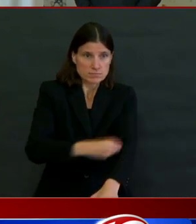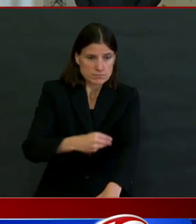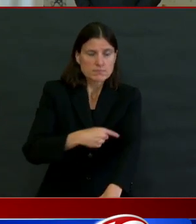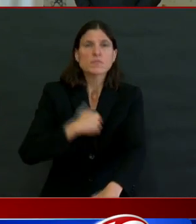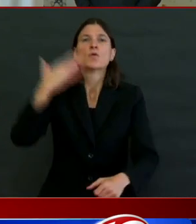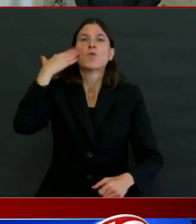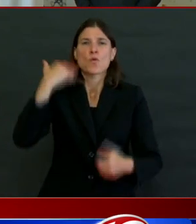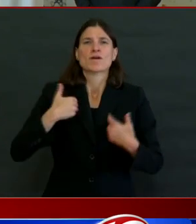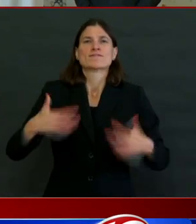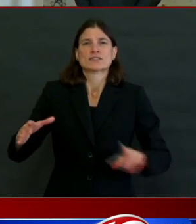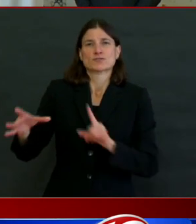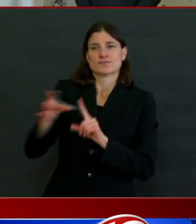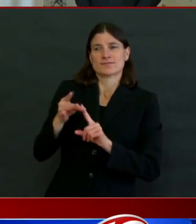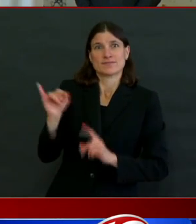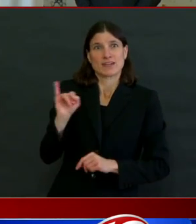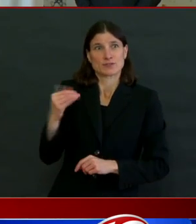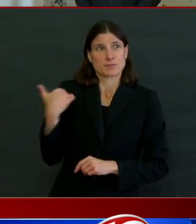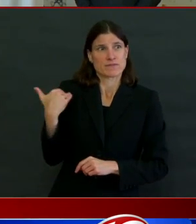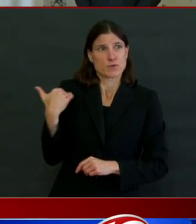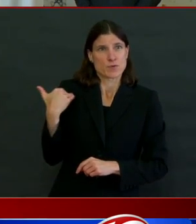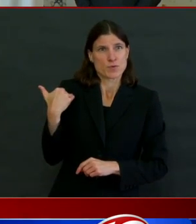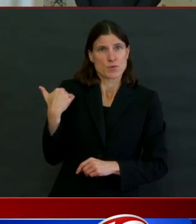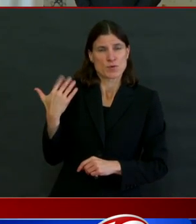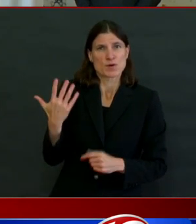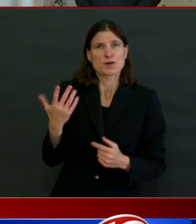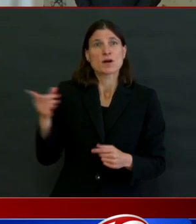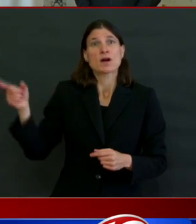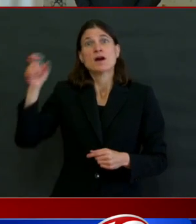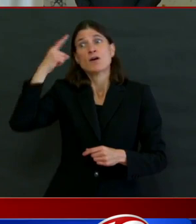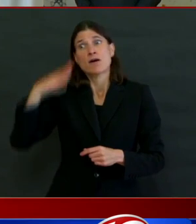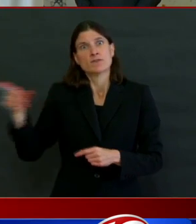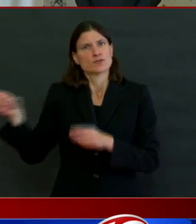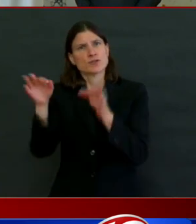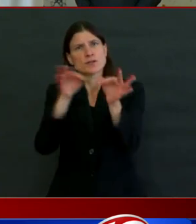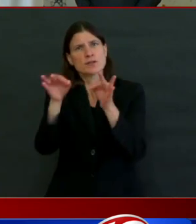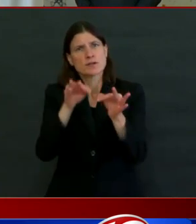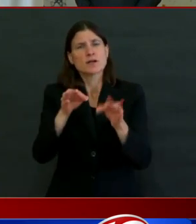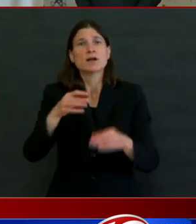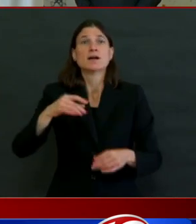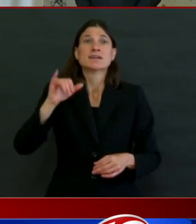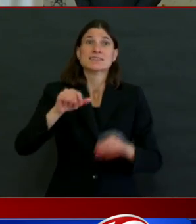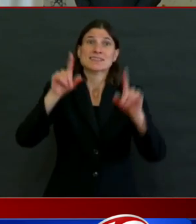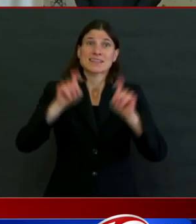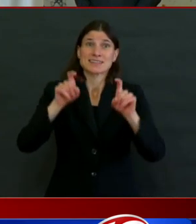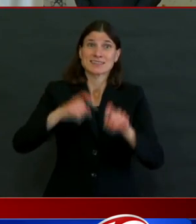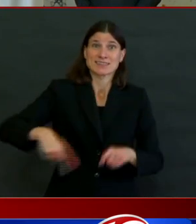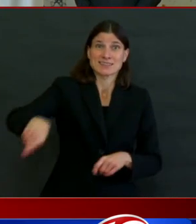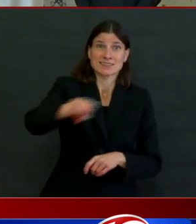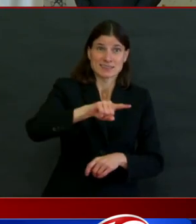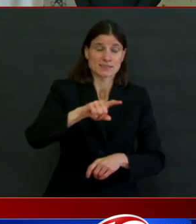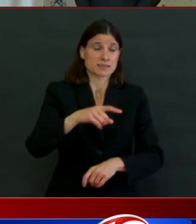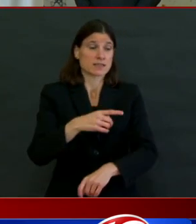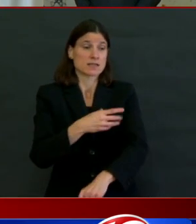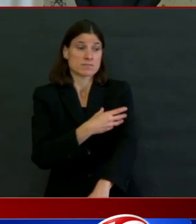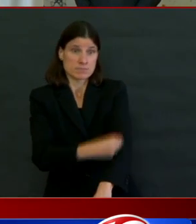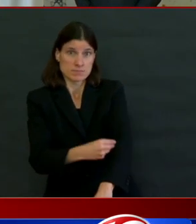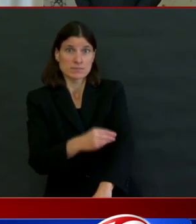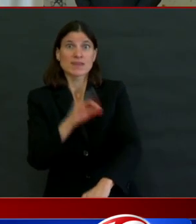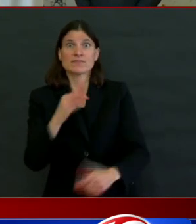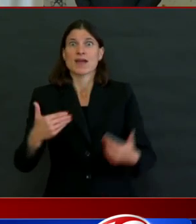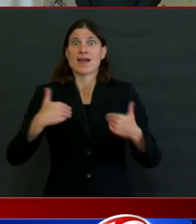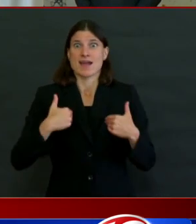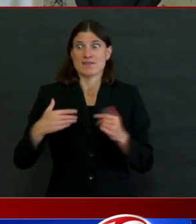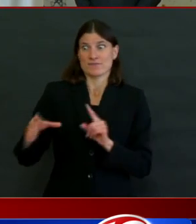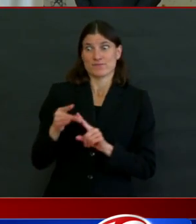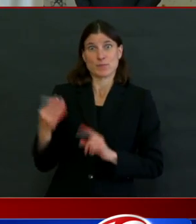a measure of how many other people somebody who's infected will infect. For a period of time when